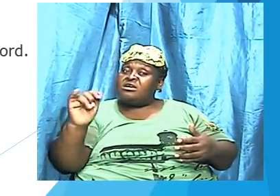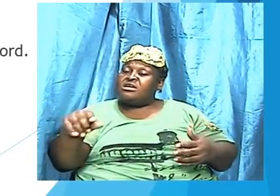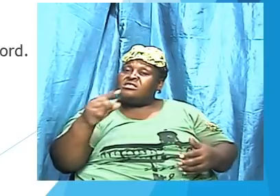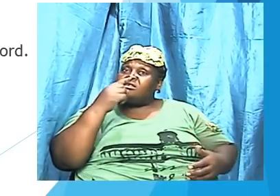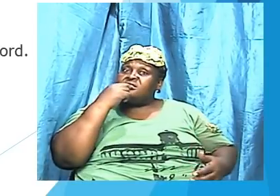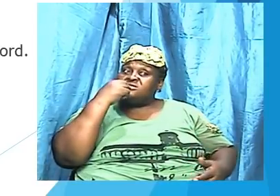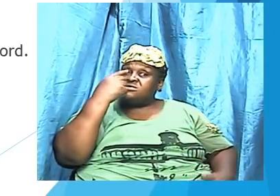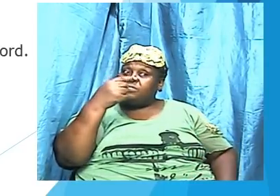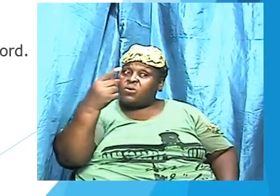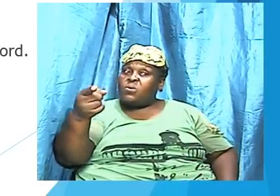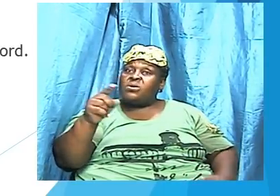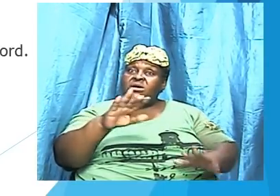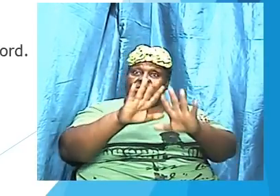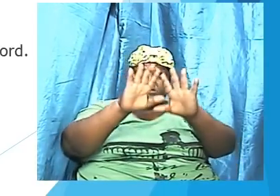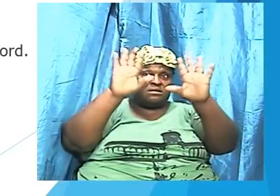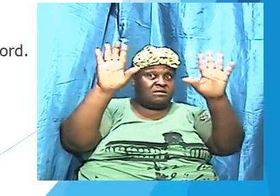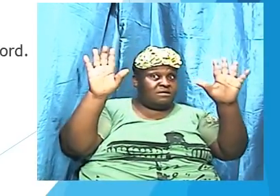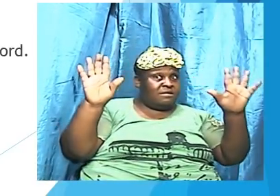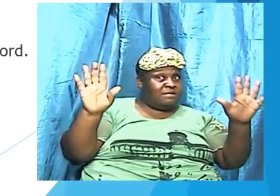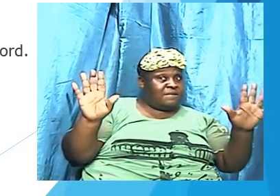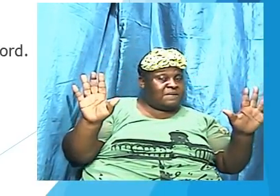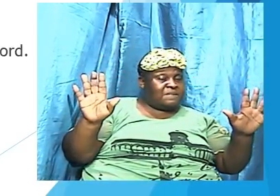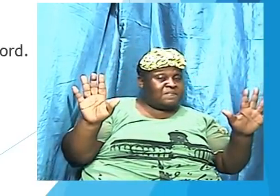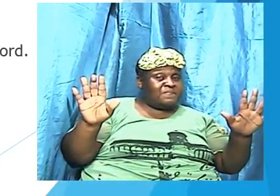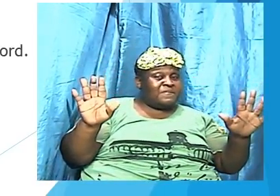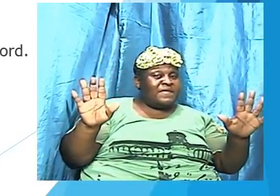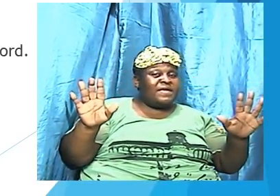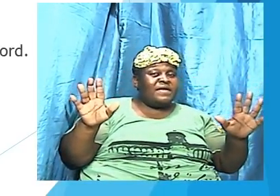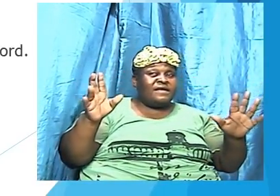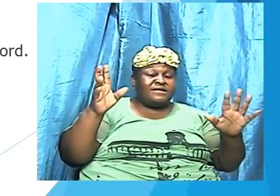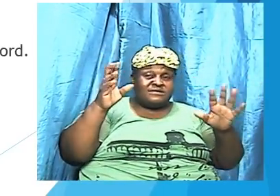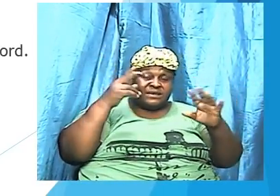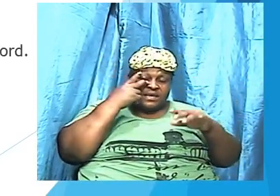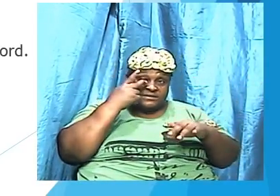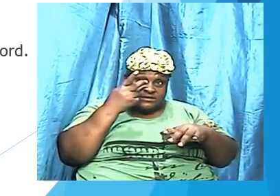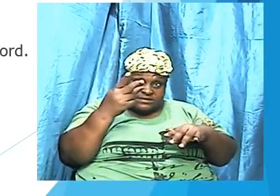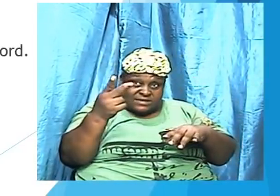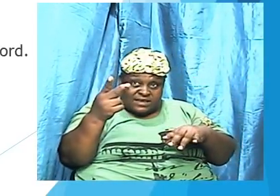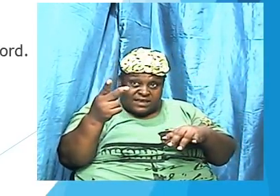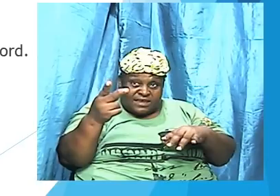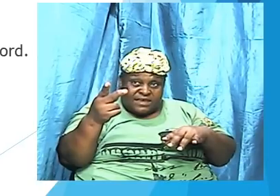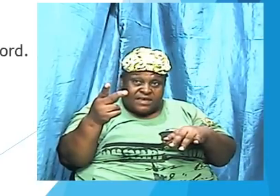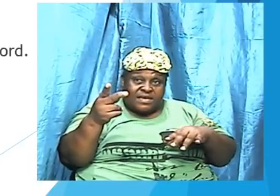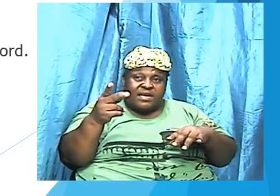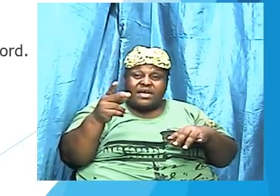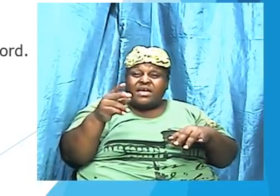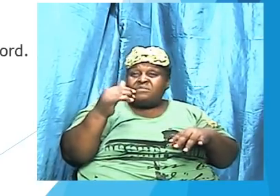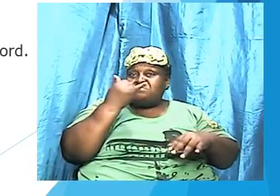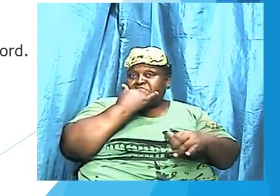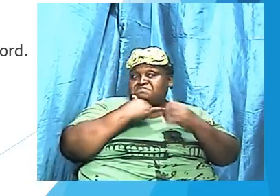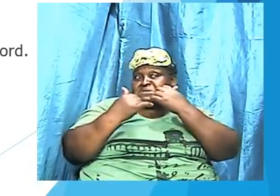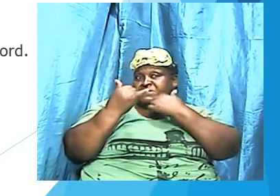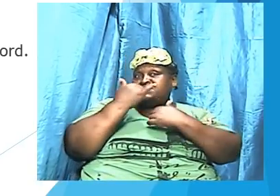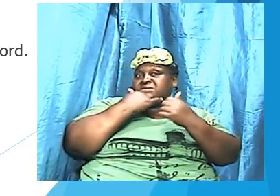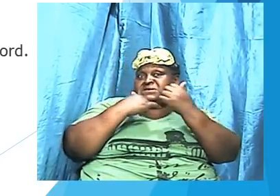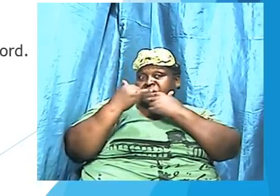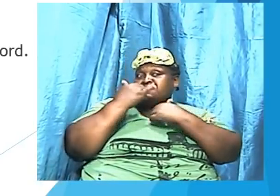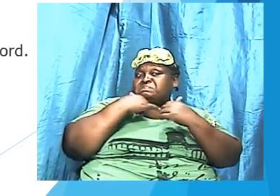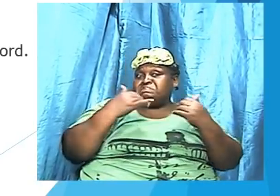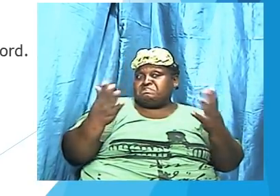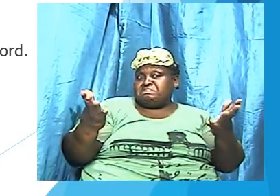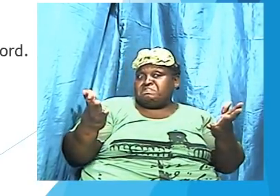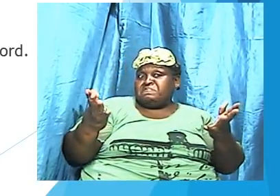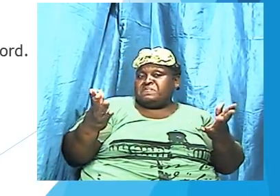clearly, vividly, unmistakably. It is